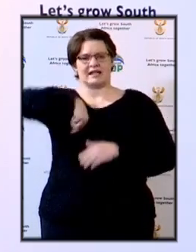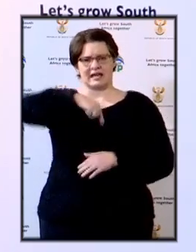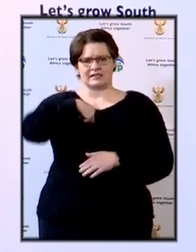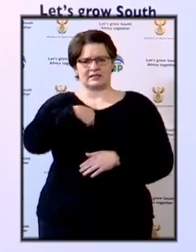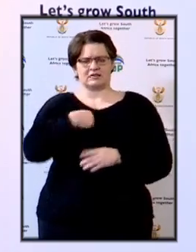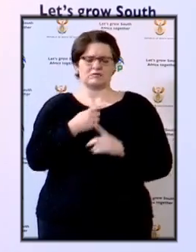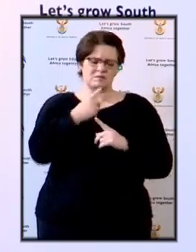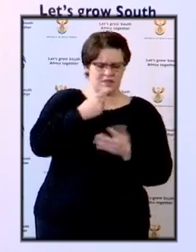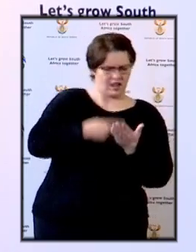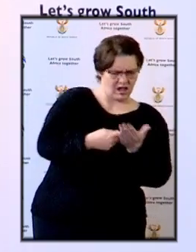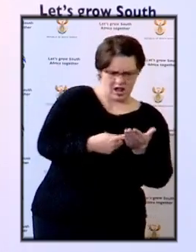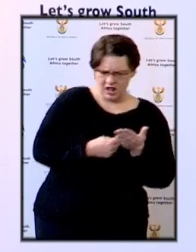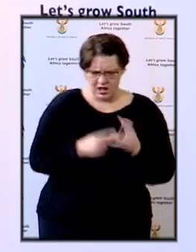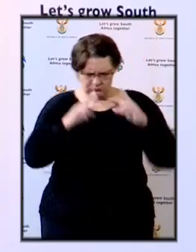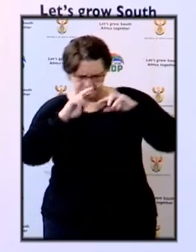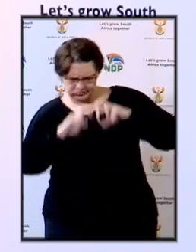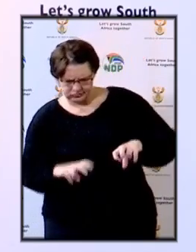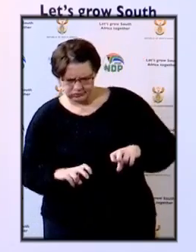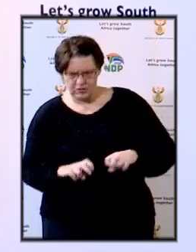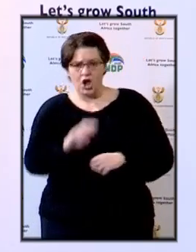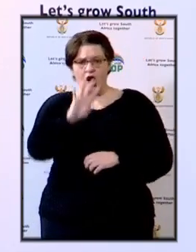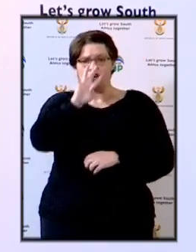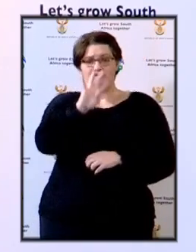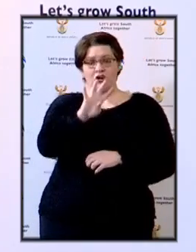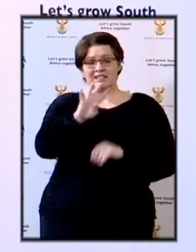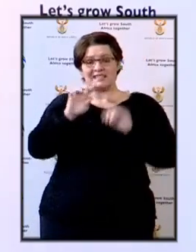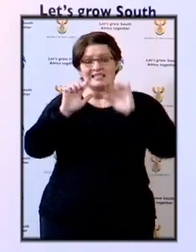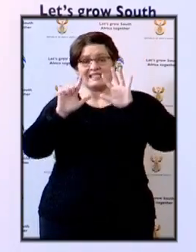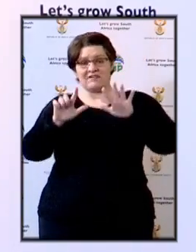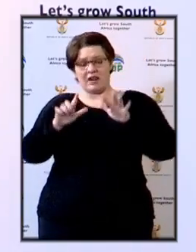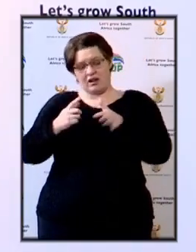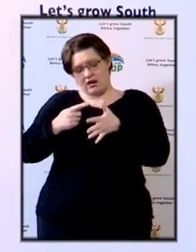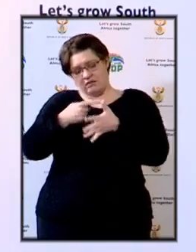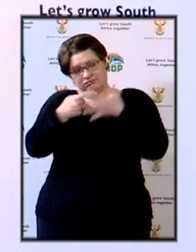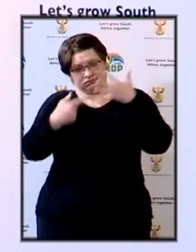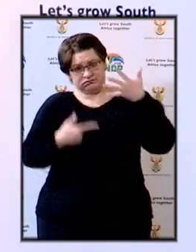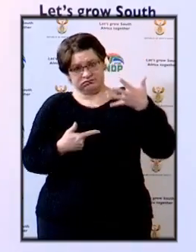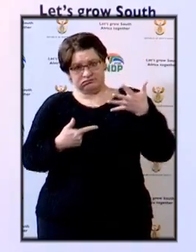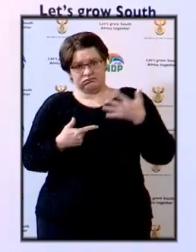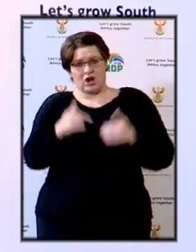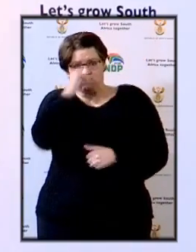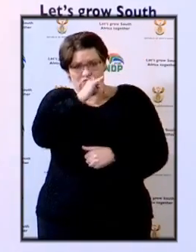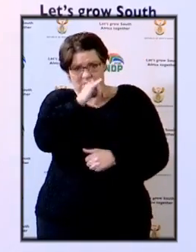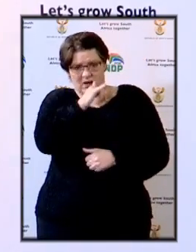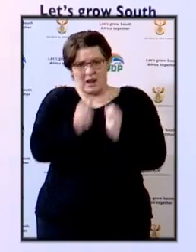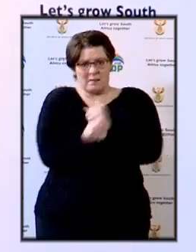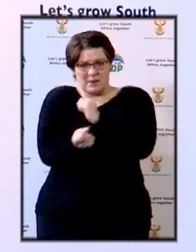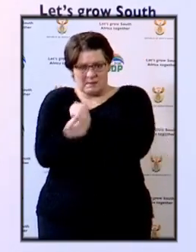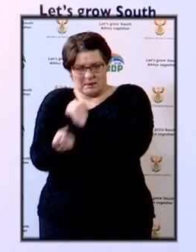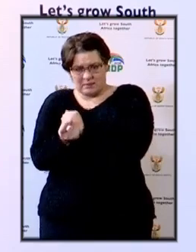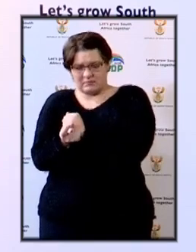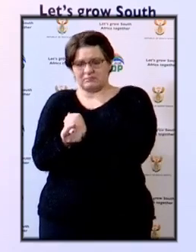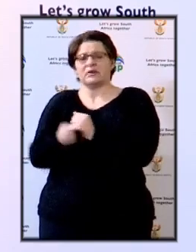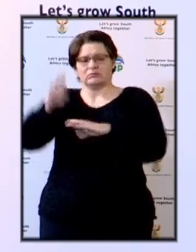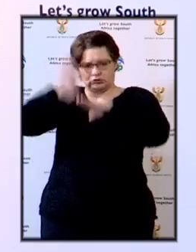the suspects with 47 counts of various criminal offenses.